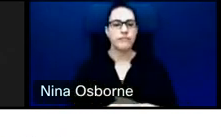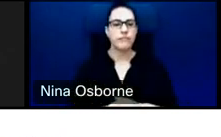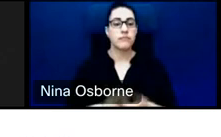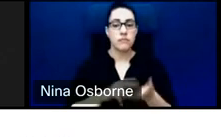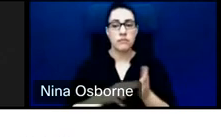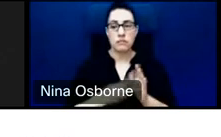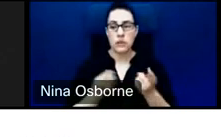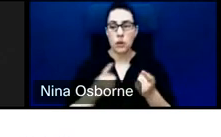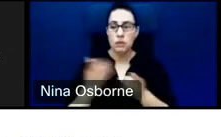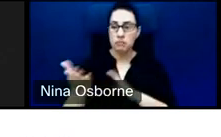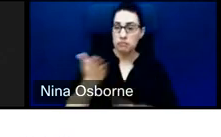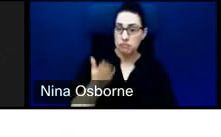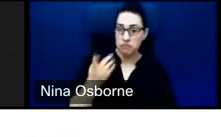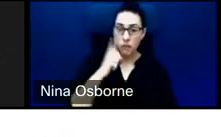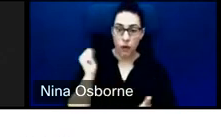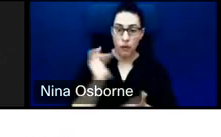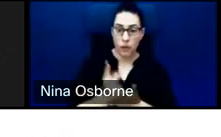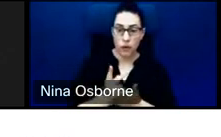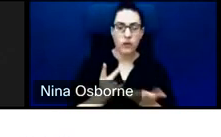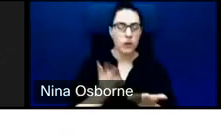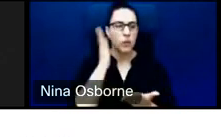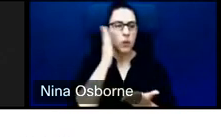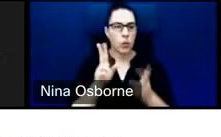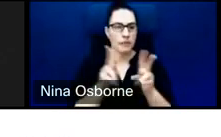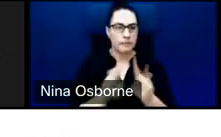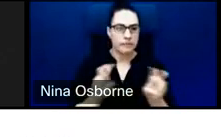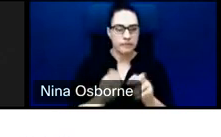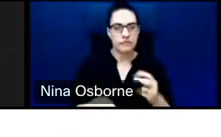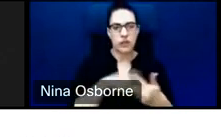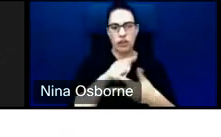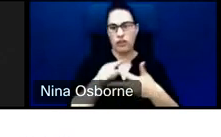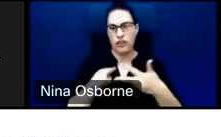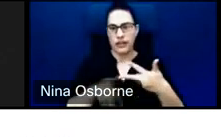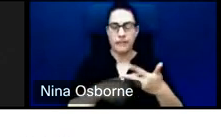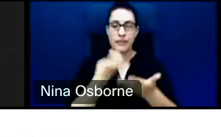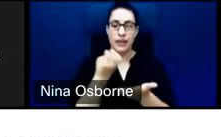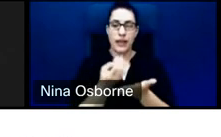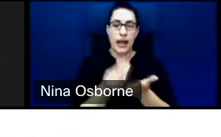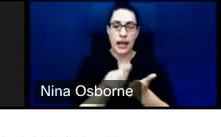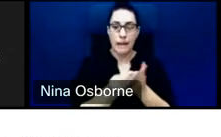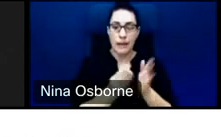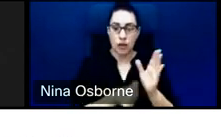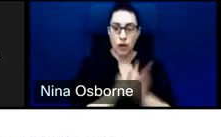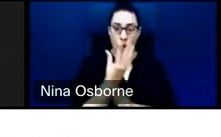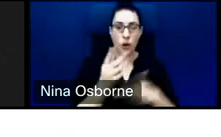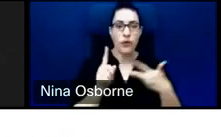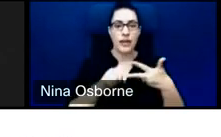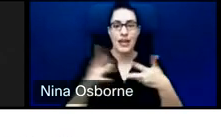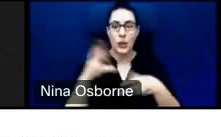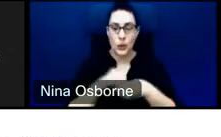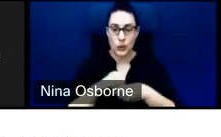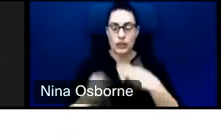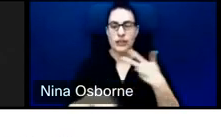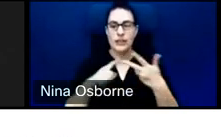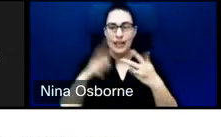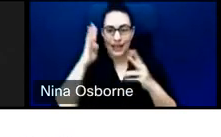Again, we're looking at it through three lens, economic growth, inclusion, and innovation, and we're scoring projects. So we're